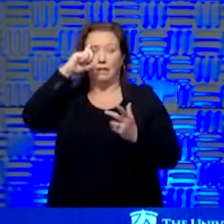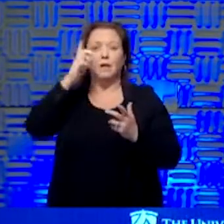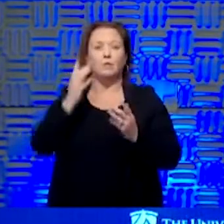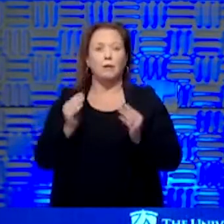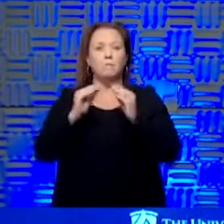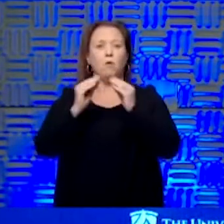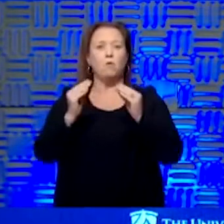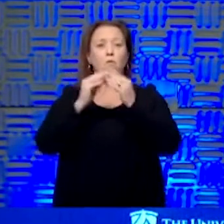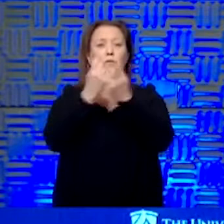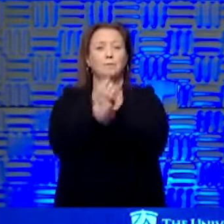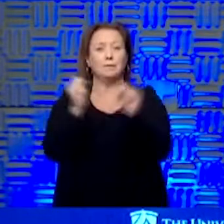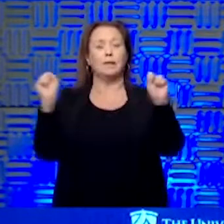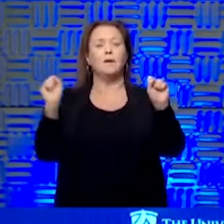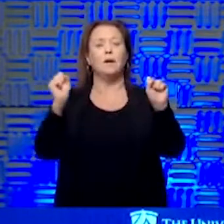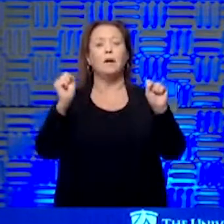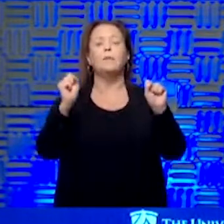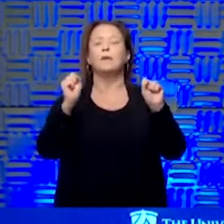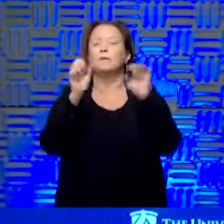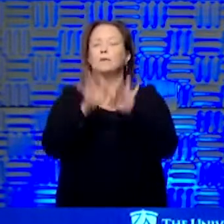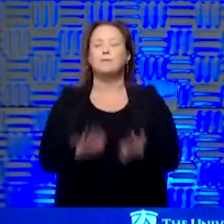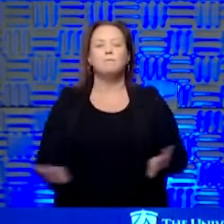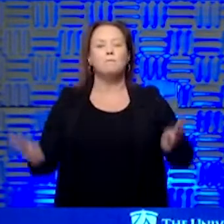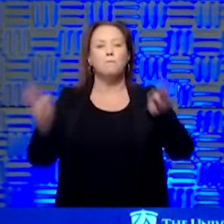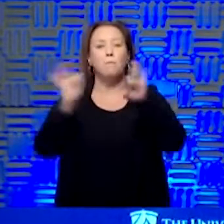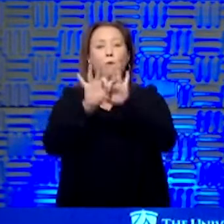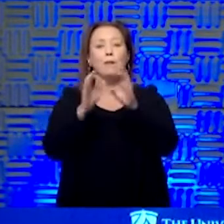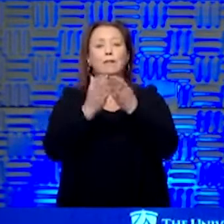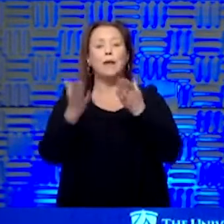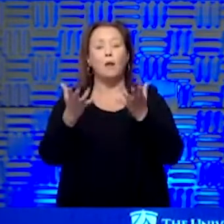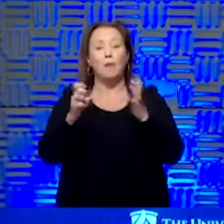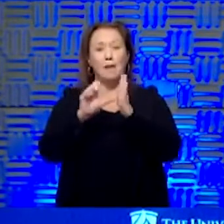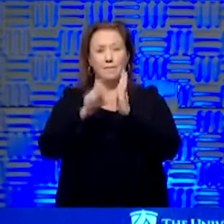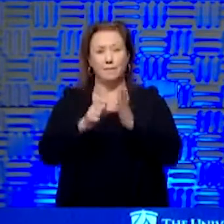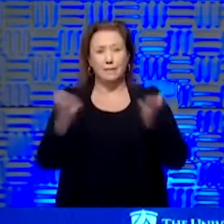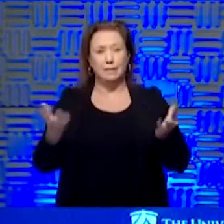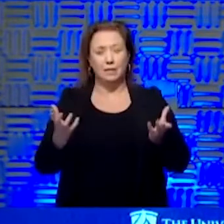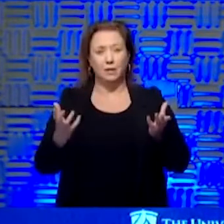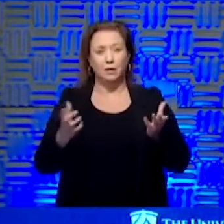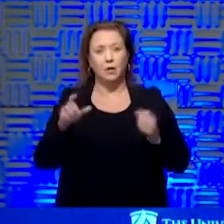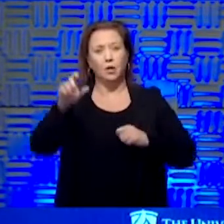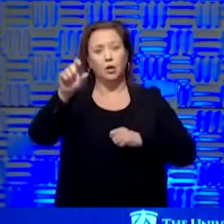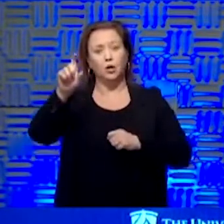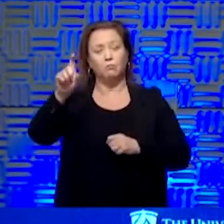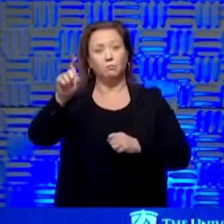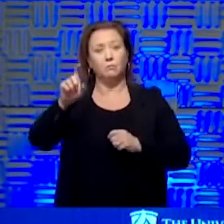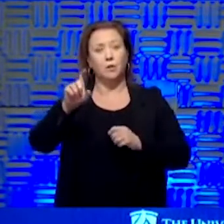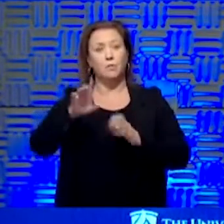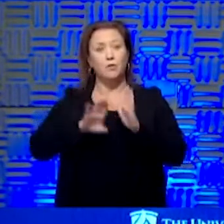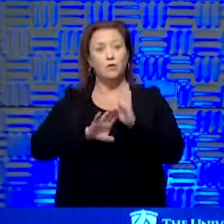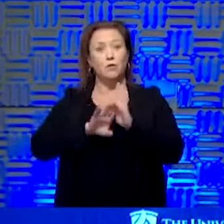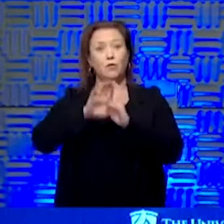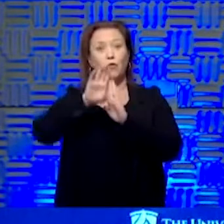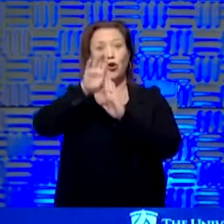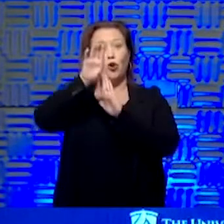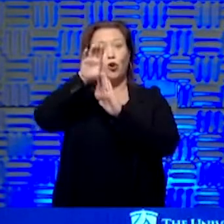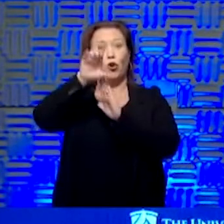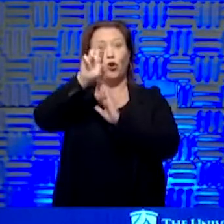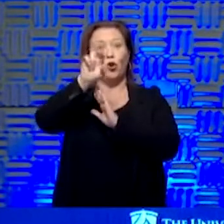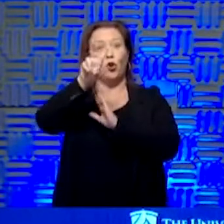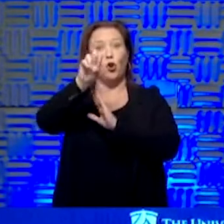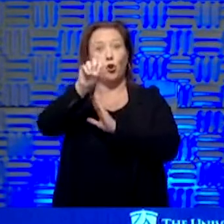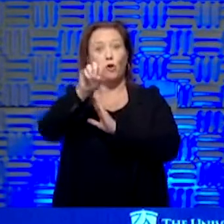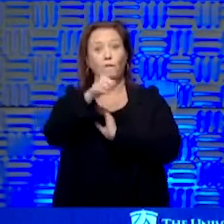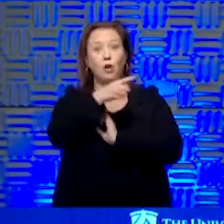safer. But there's a really important lesson here. You know, you can shape this curve. You, you